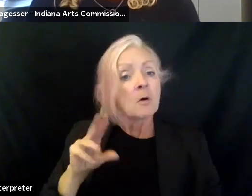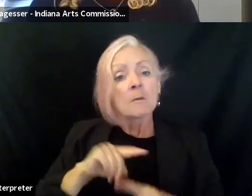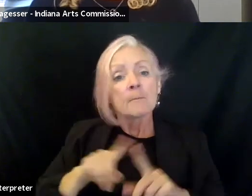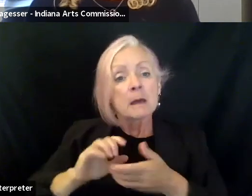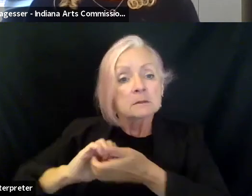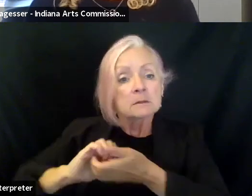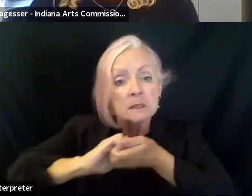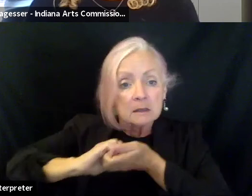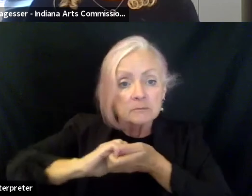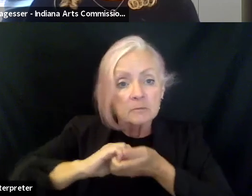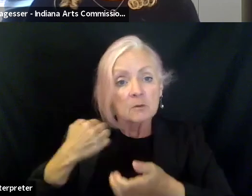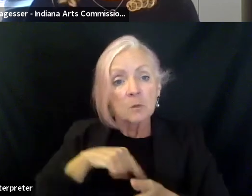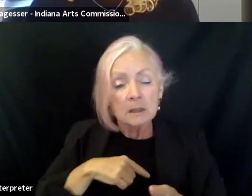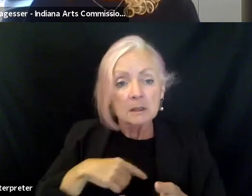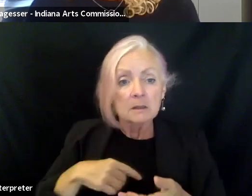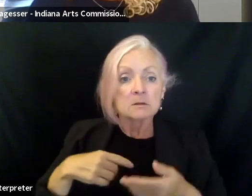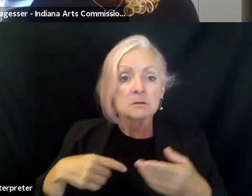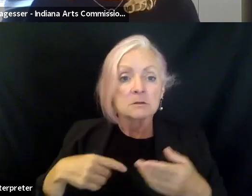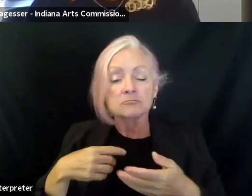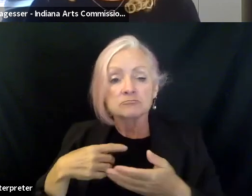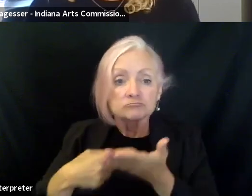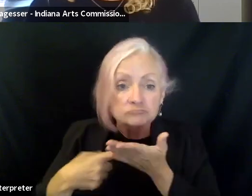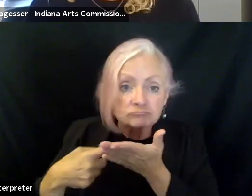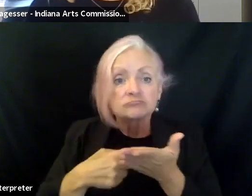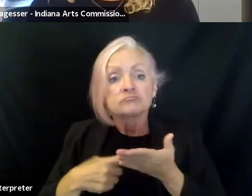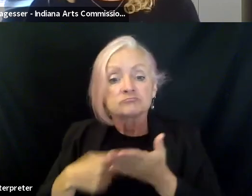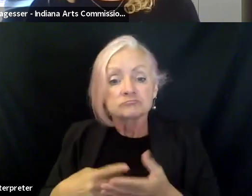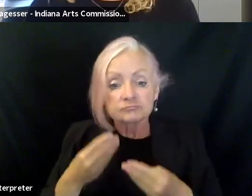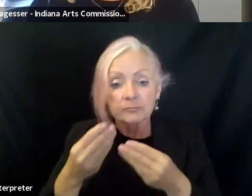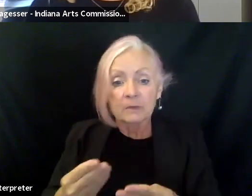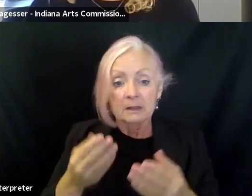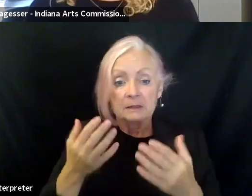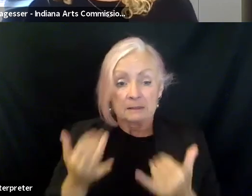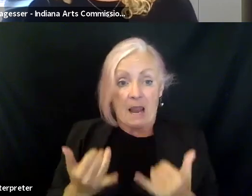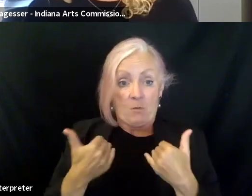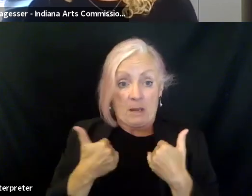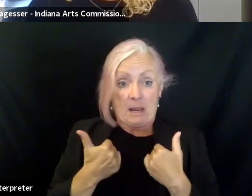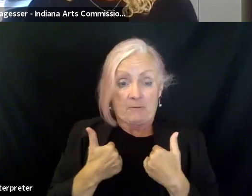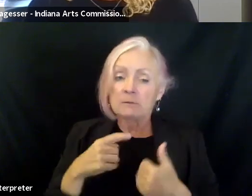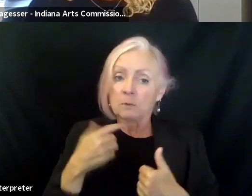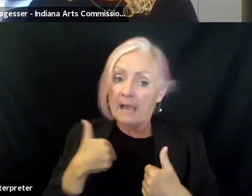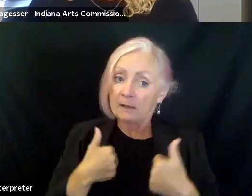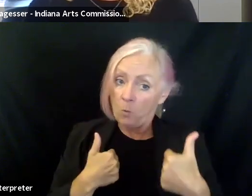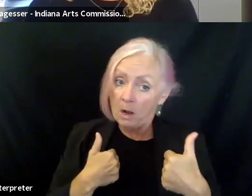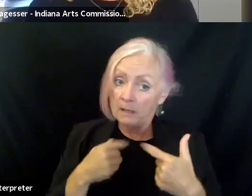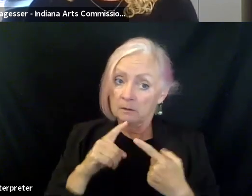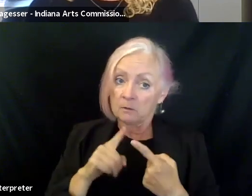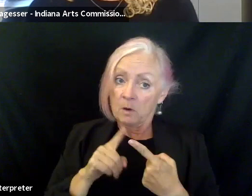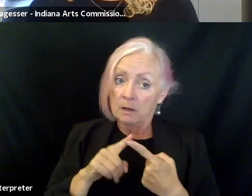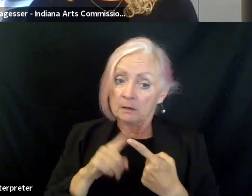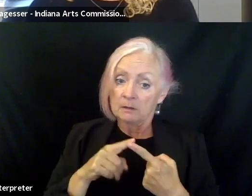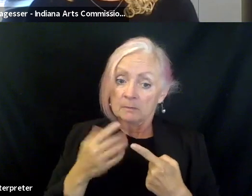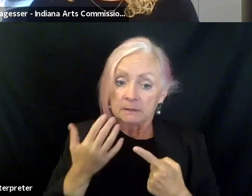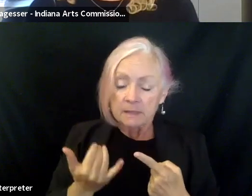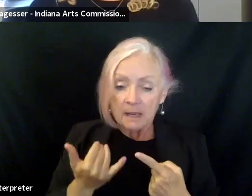people and, and providing info. So we started with one of friend that now we have at least 12 or so ofrendas